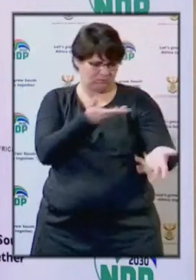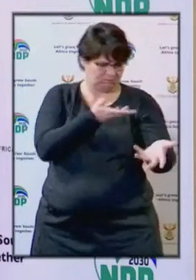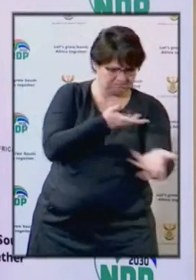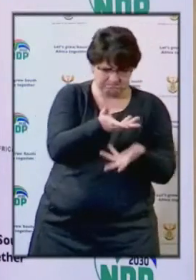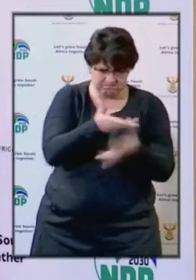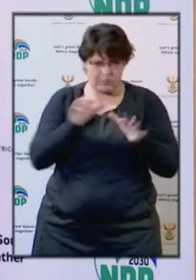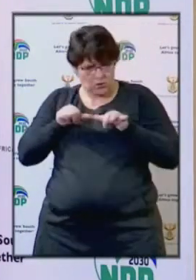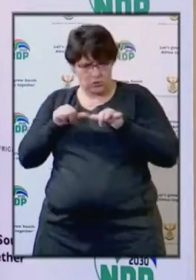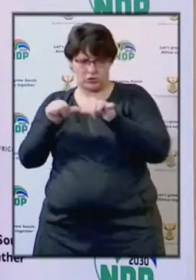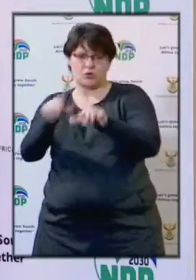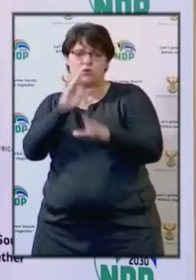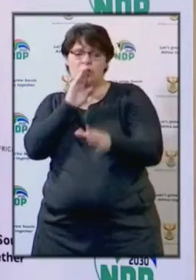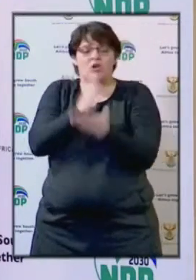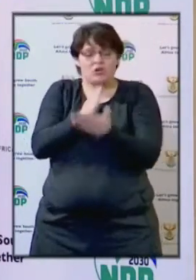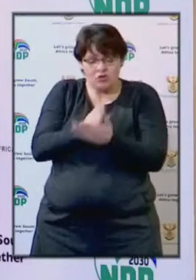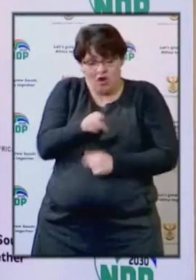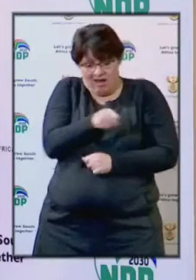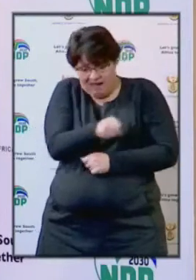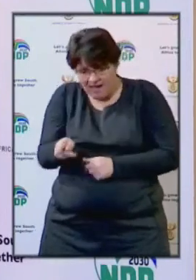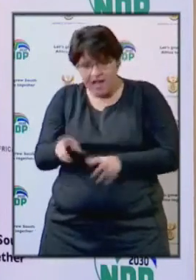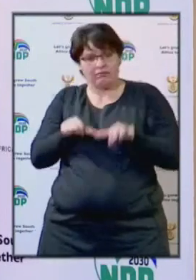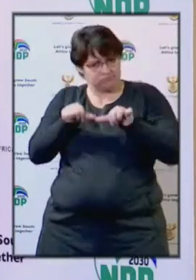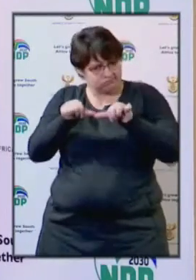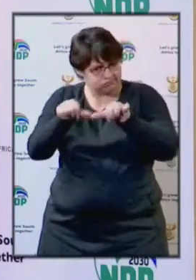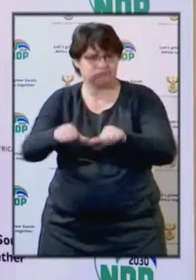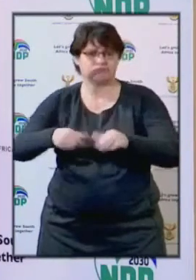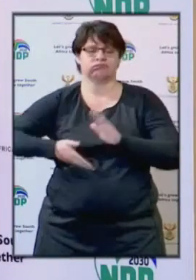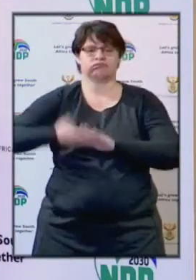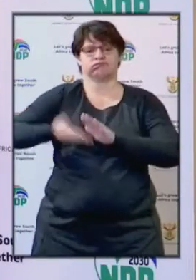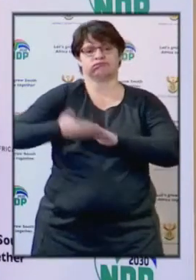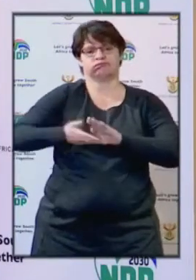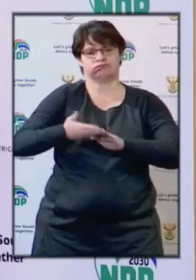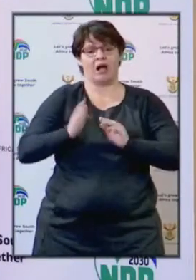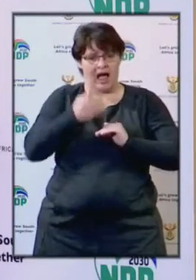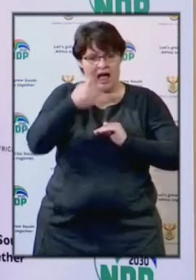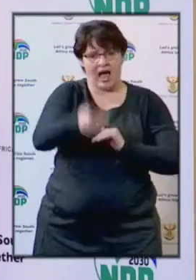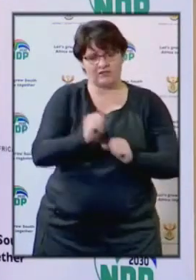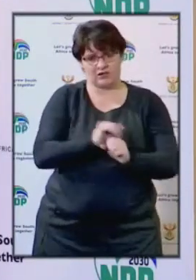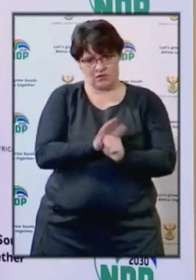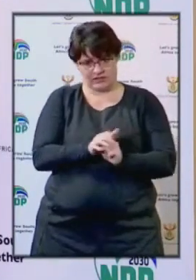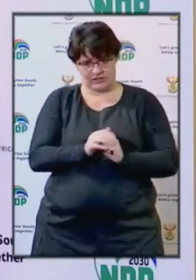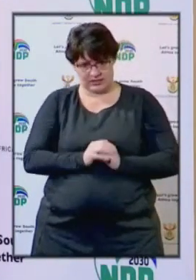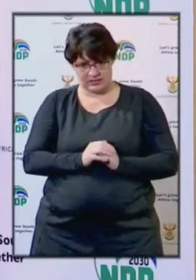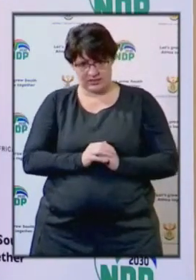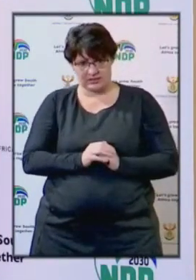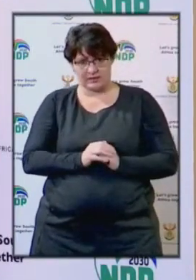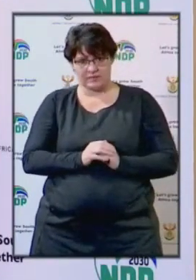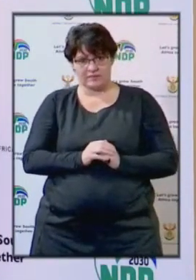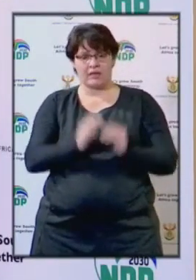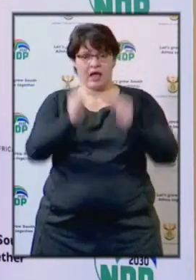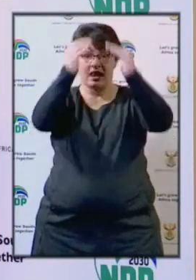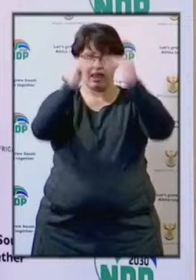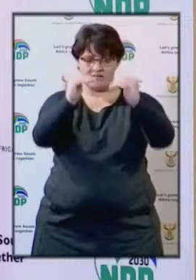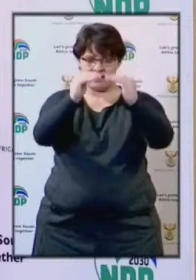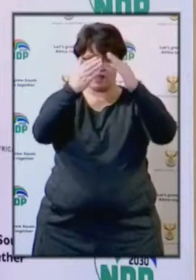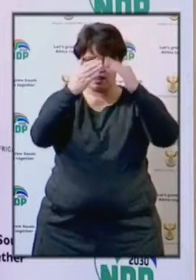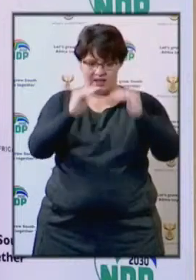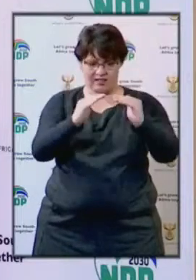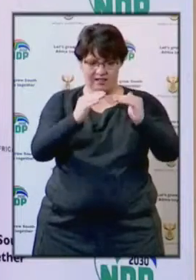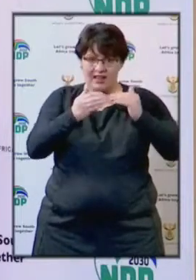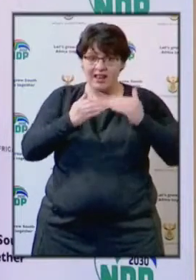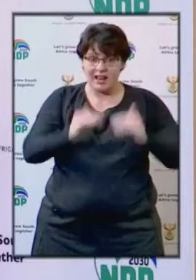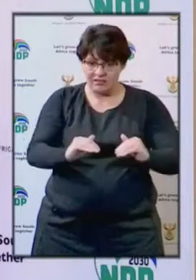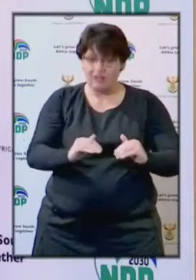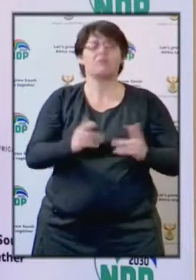ensure our sector survives beyond COVID-19. We have already engaged on the adjusted levels for the proposed